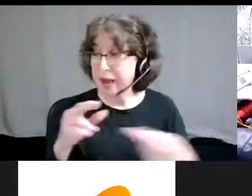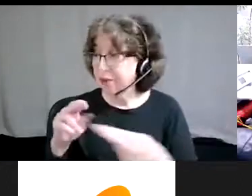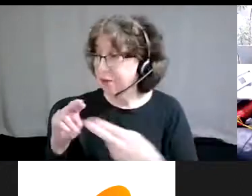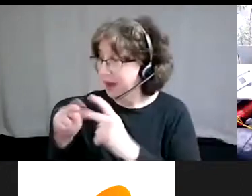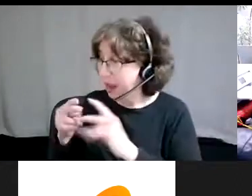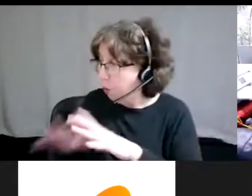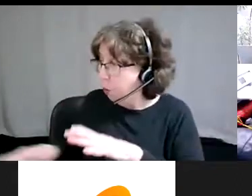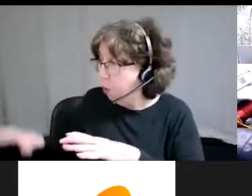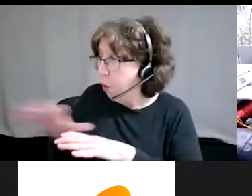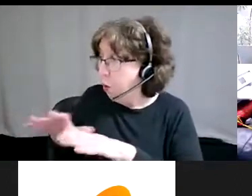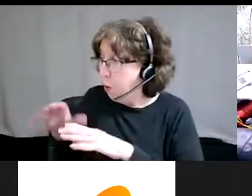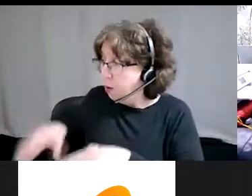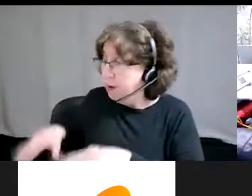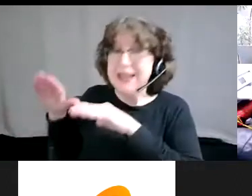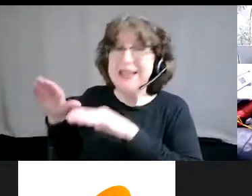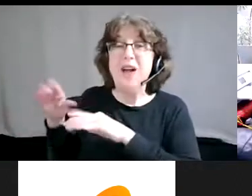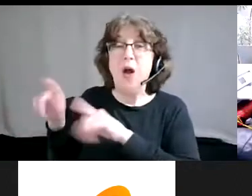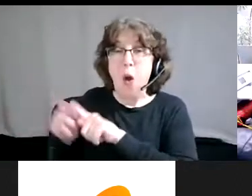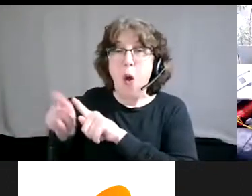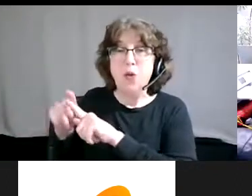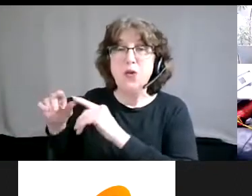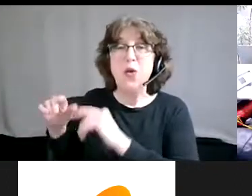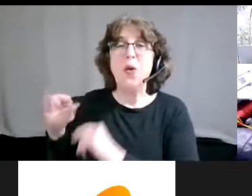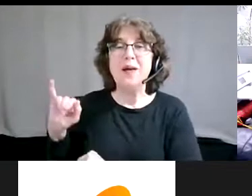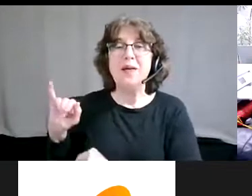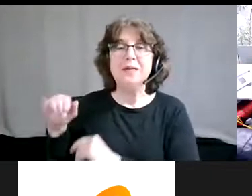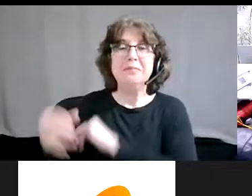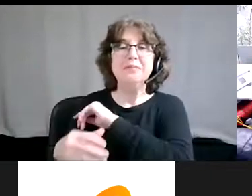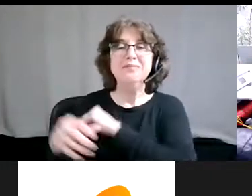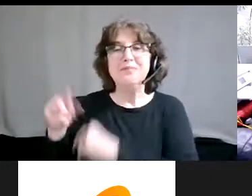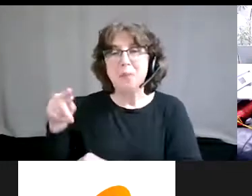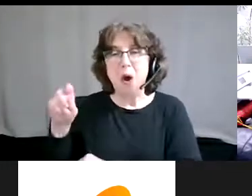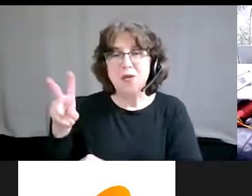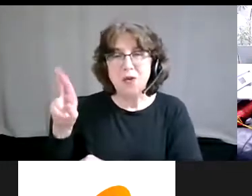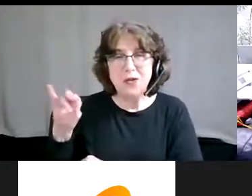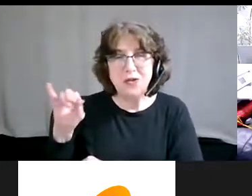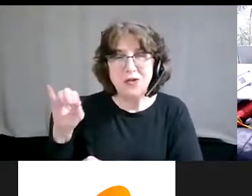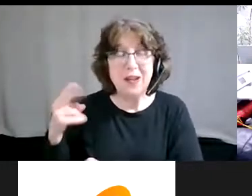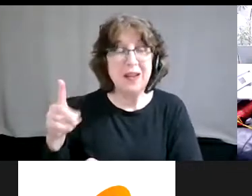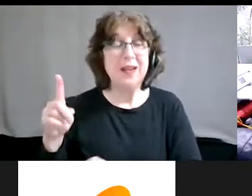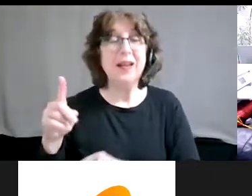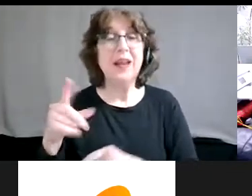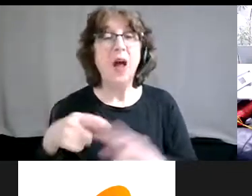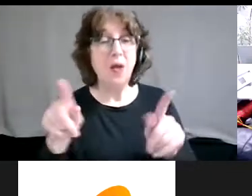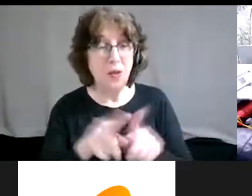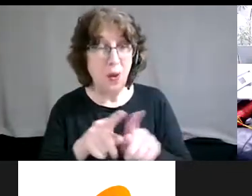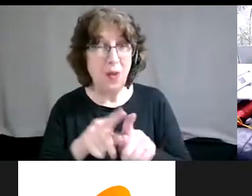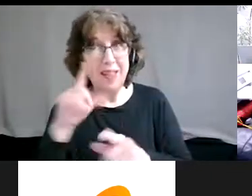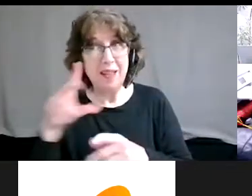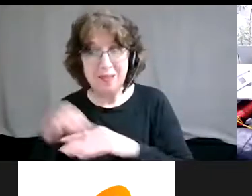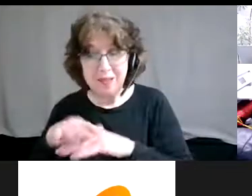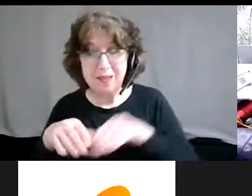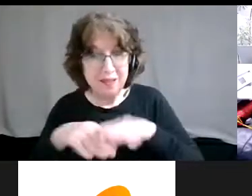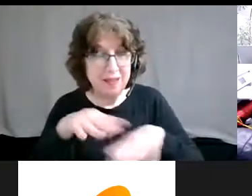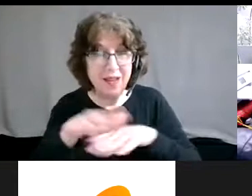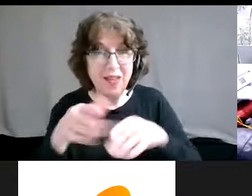so I'm sure that's also part of it. Um, but in this conversation here, I think, especially given what has happened in the last year, we